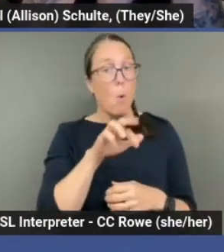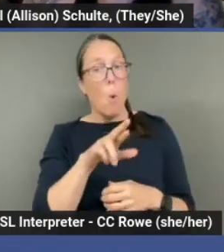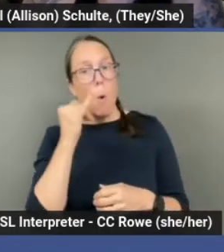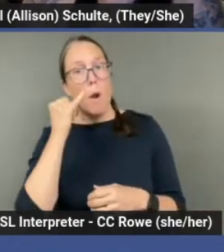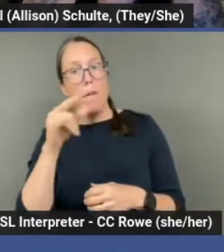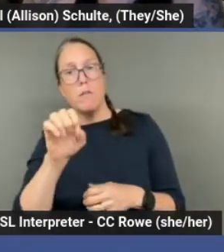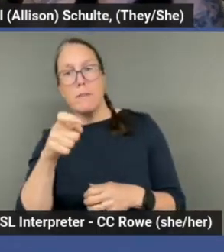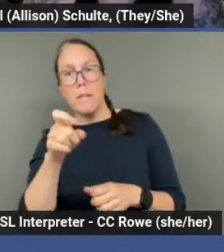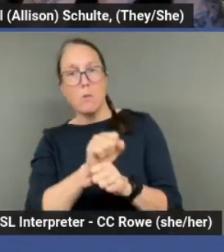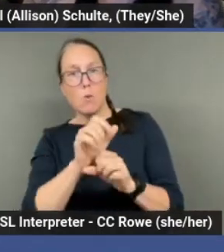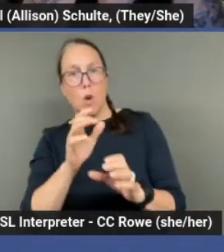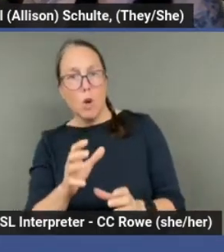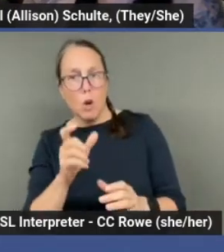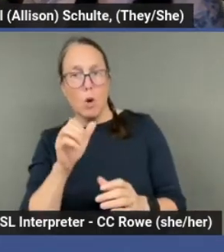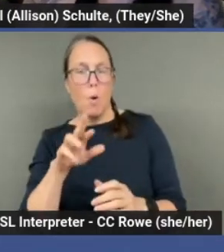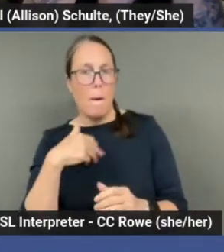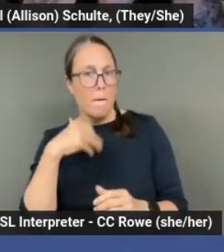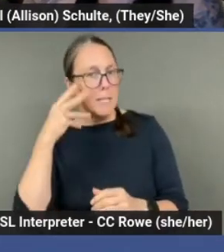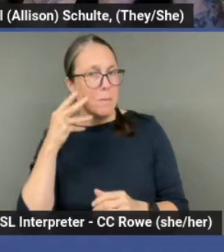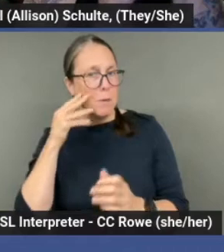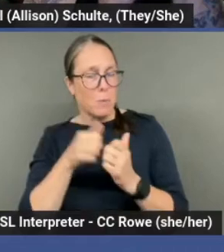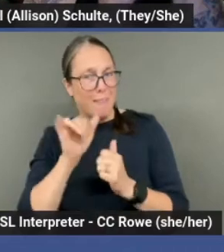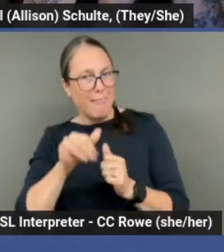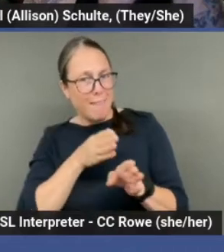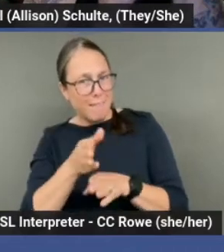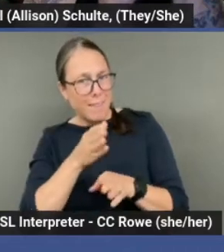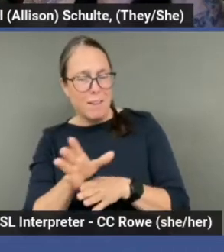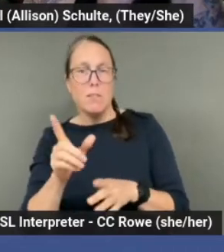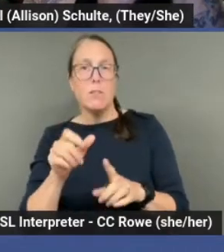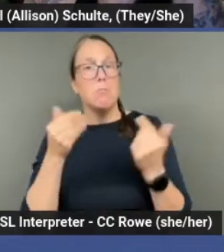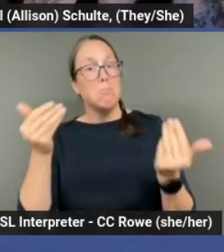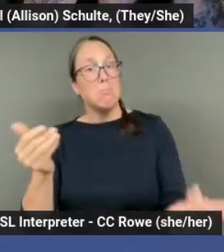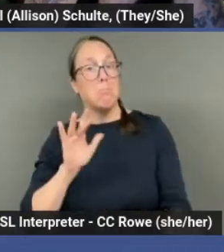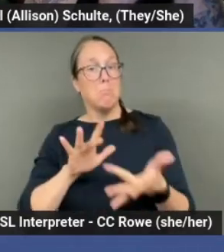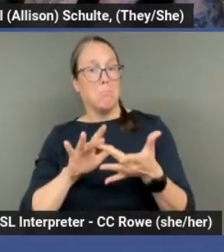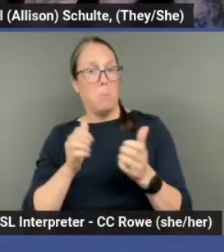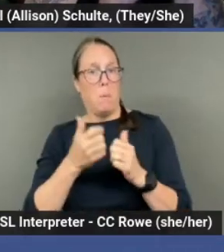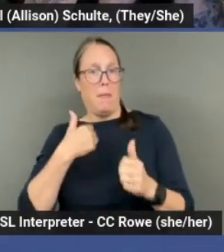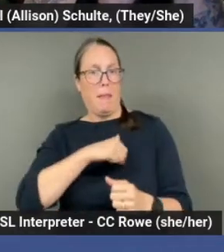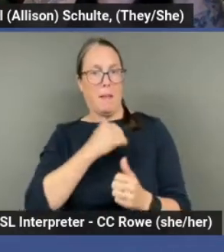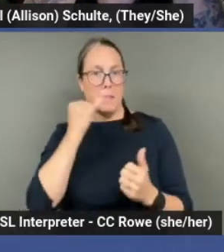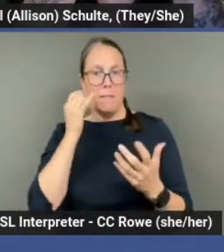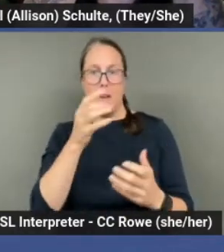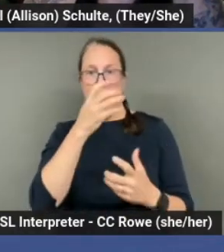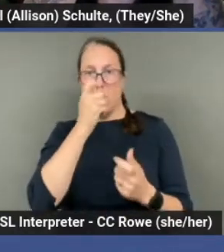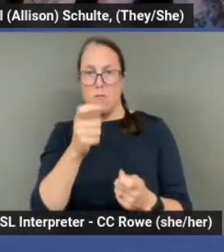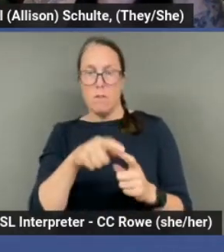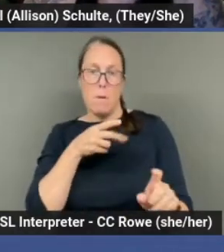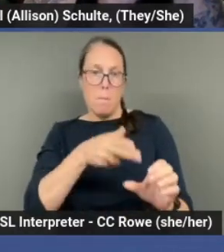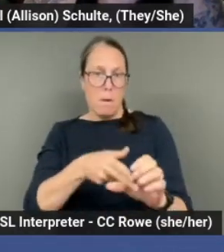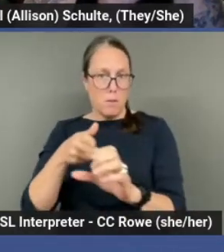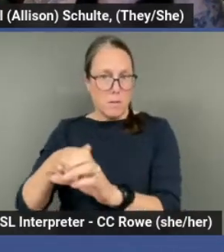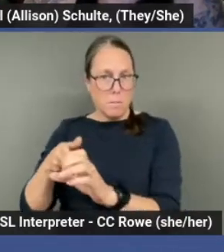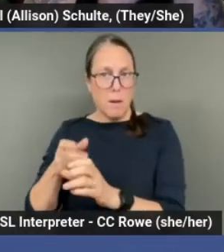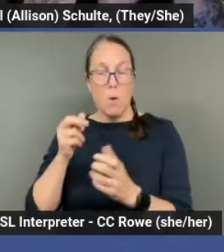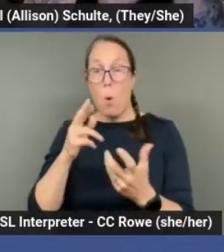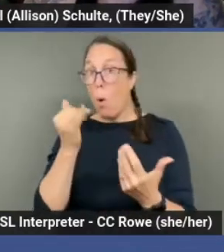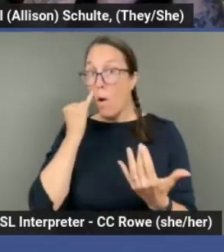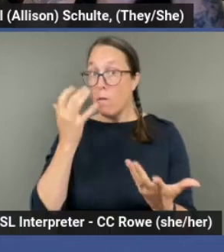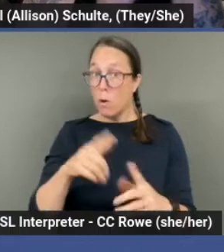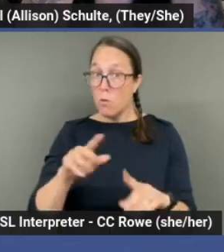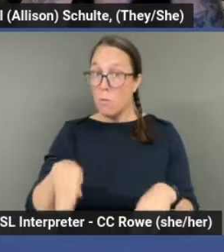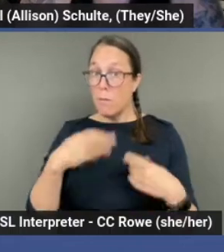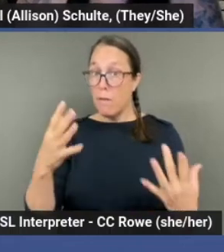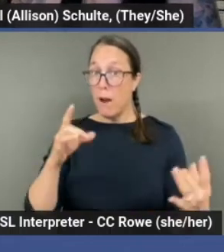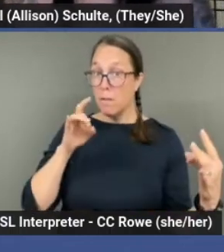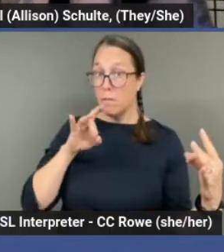um, to, uh, reach out to us. And if you'd like to participate in this or offer any feedback on our programs,